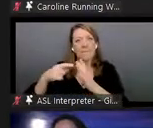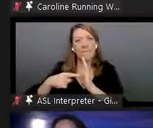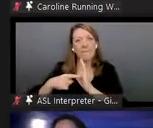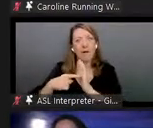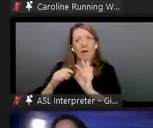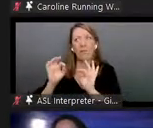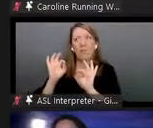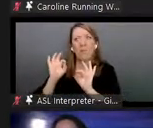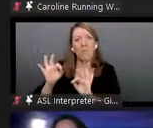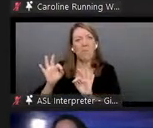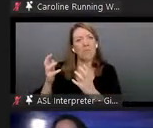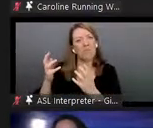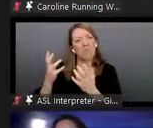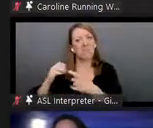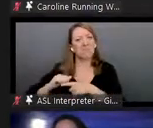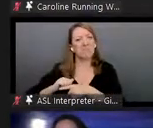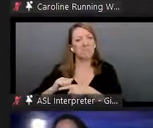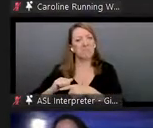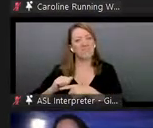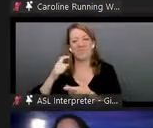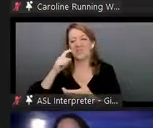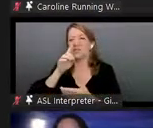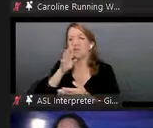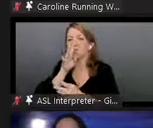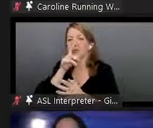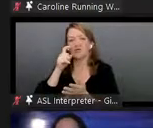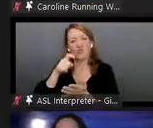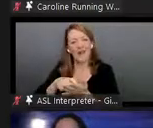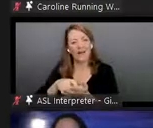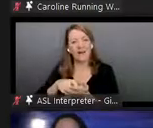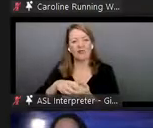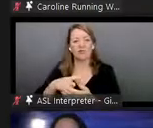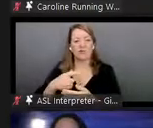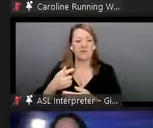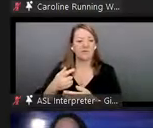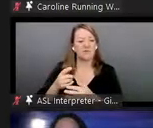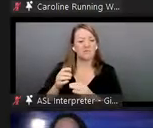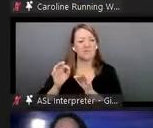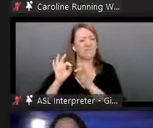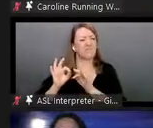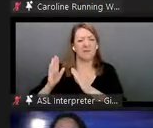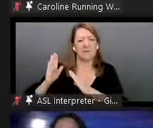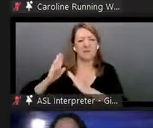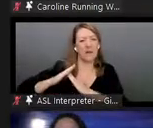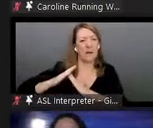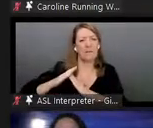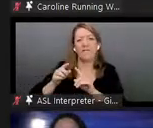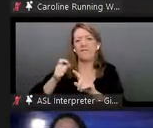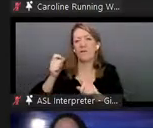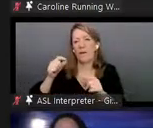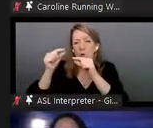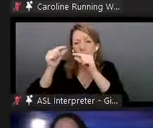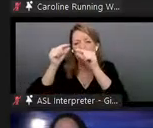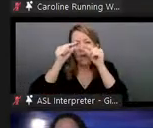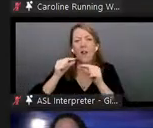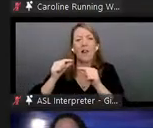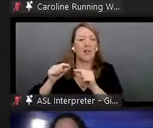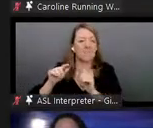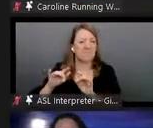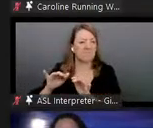you know, to do speech recognition and so on, like the, the bleeding edge stuff, you know, out of Google and so forth. Um,